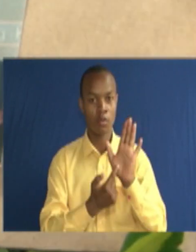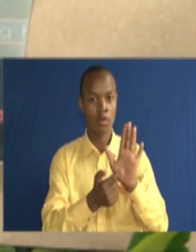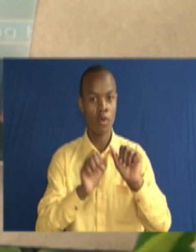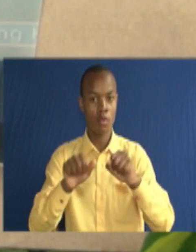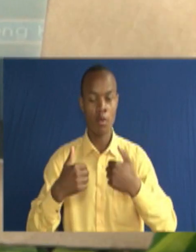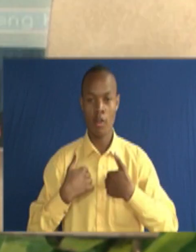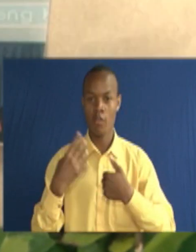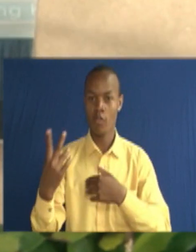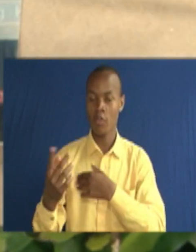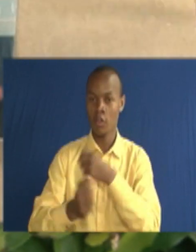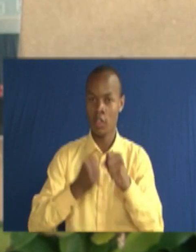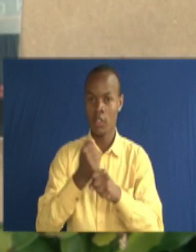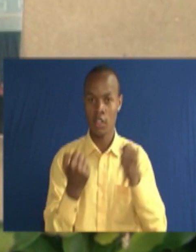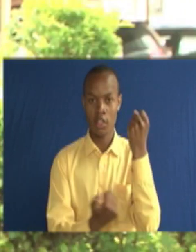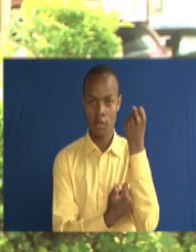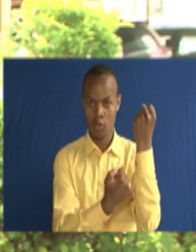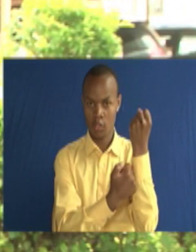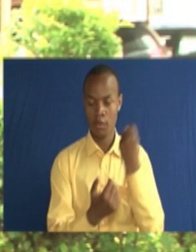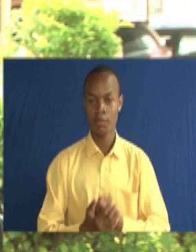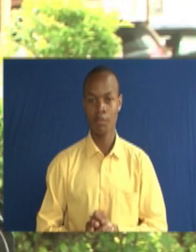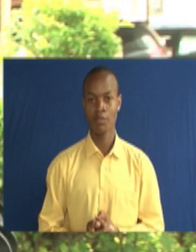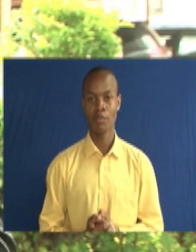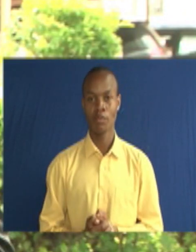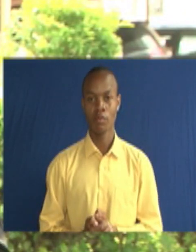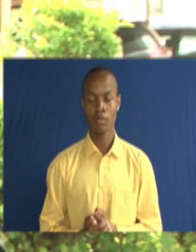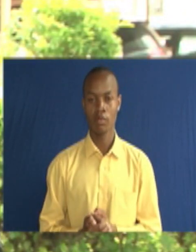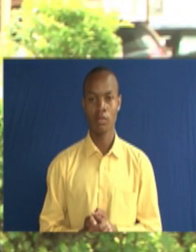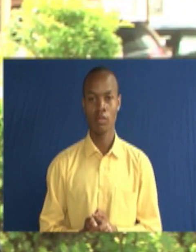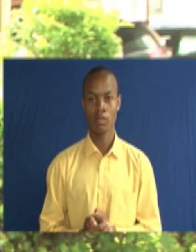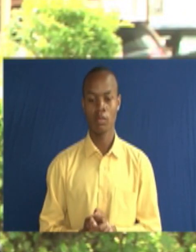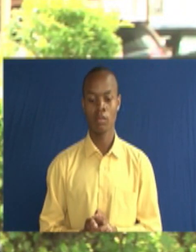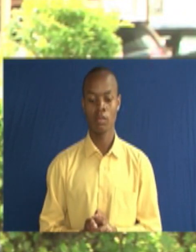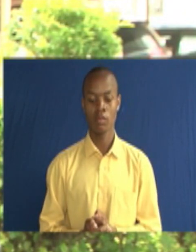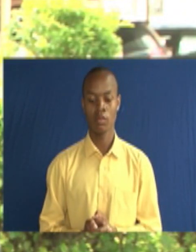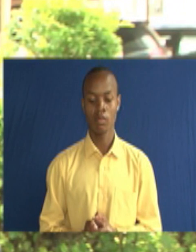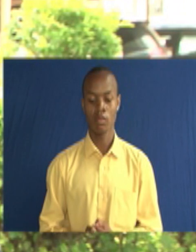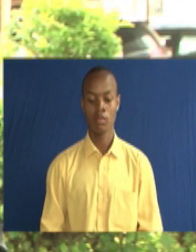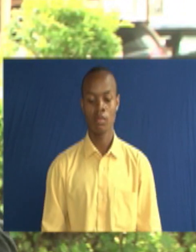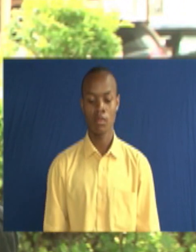a four-year fully-sponsored scholarship. So, I continued working up to around